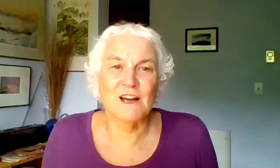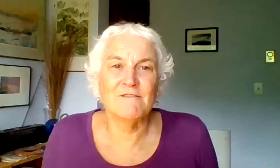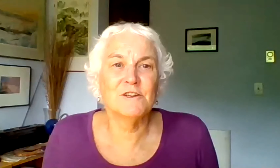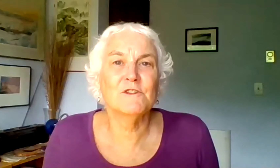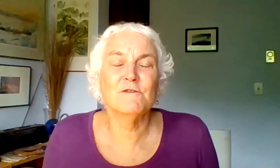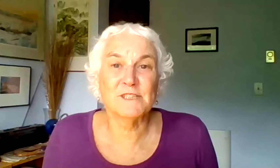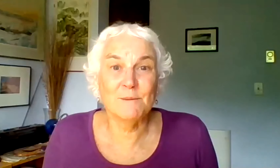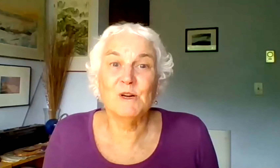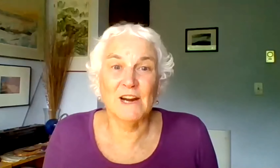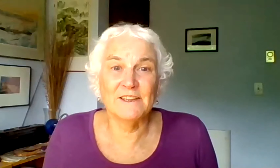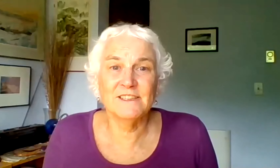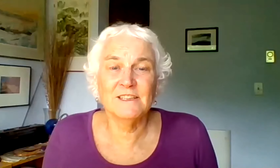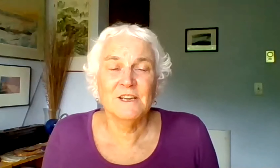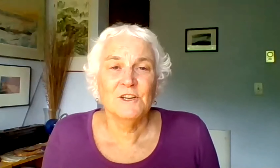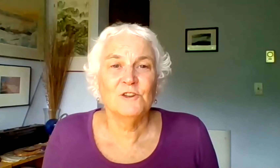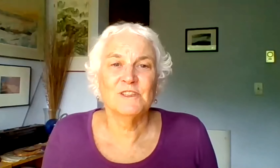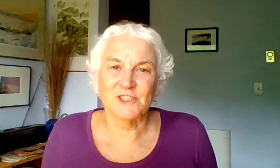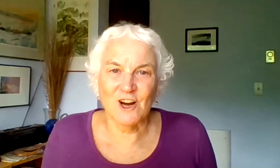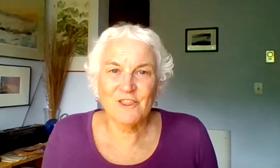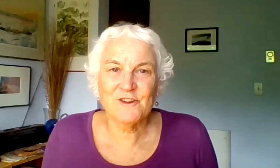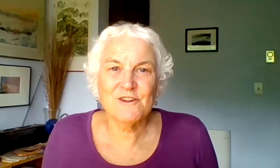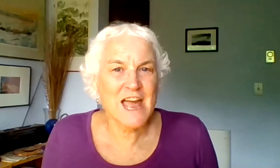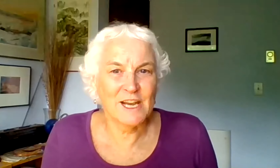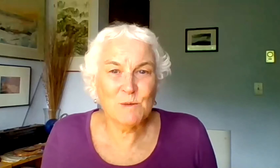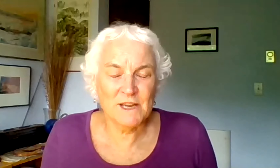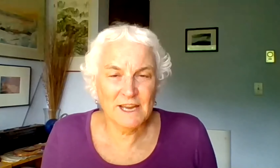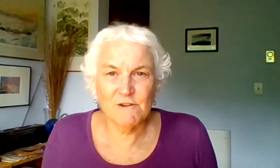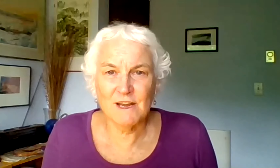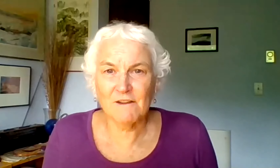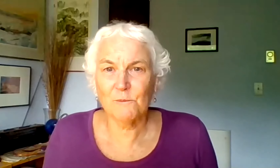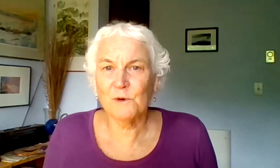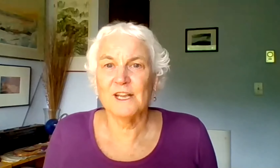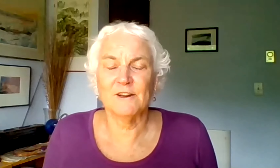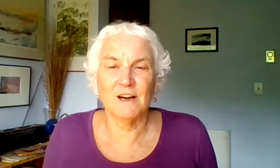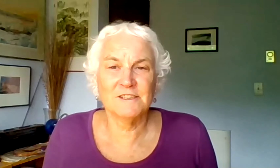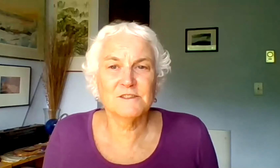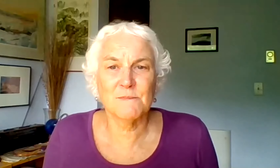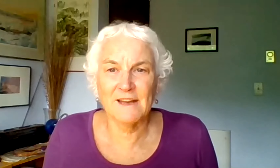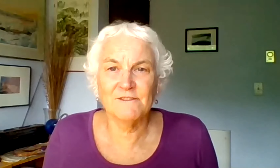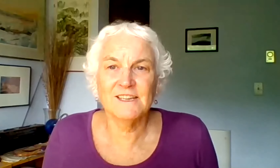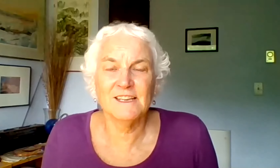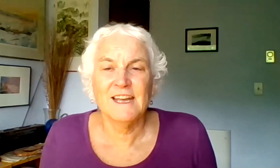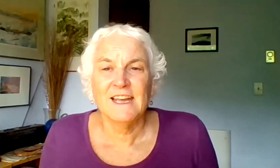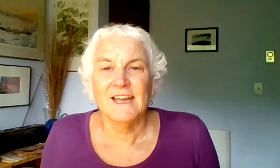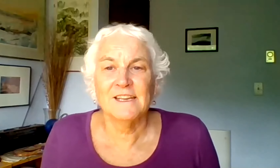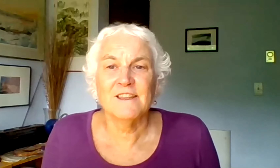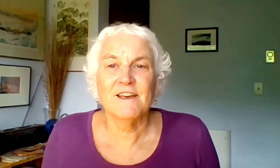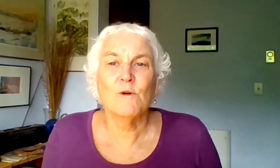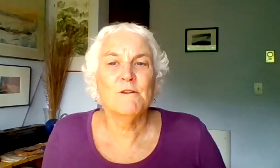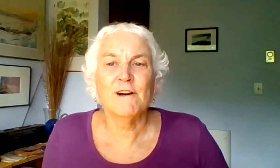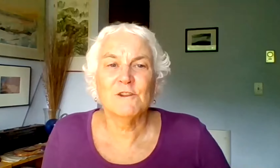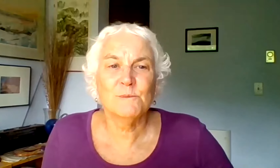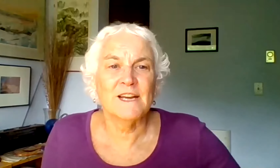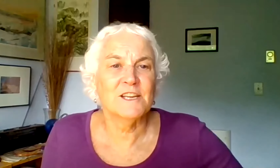event with a live interview from Temple Grandin who is an author, animal behavior expert and autism advocate and